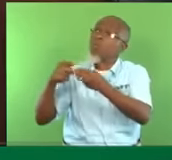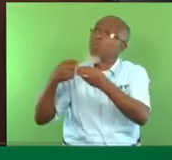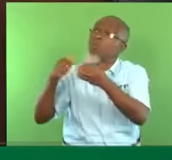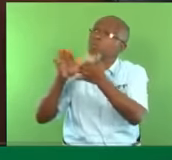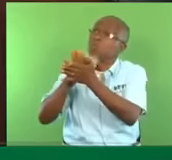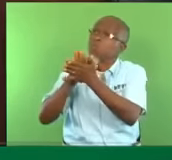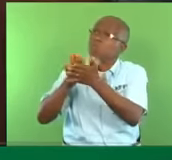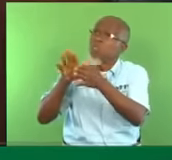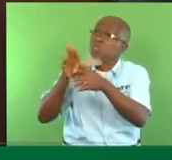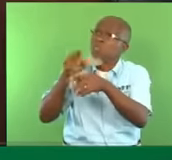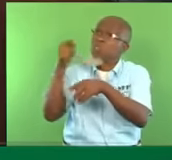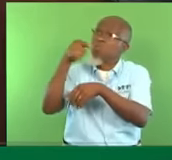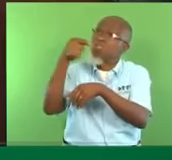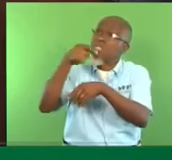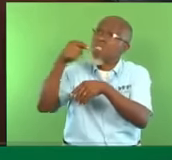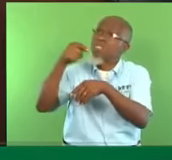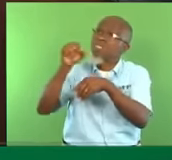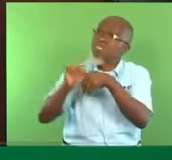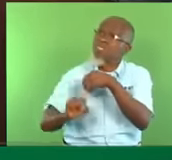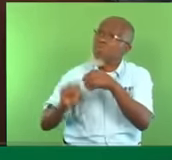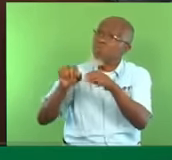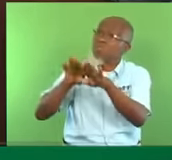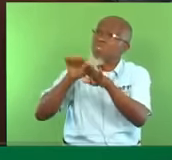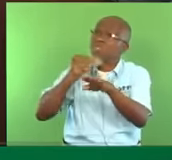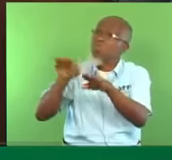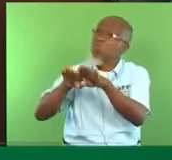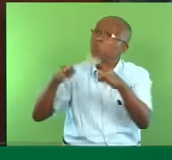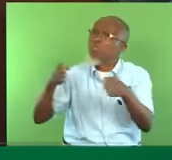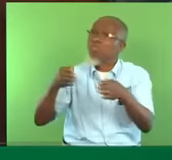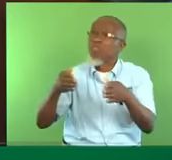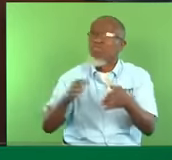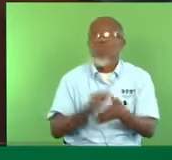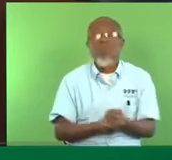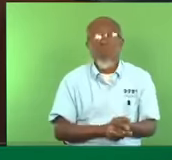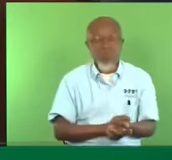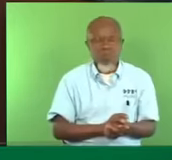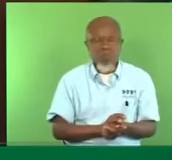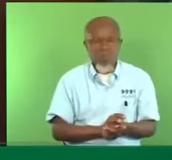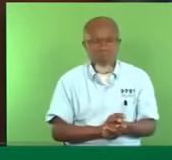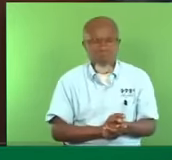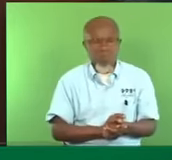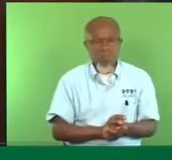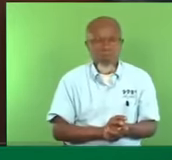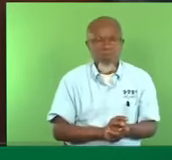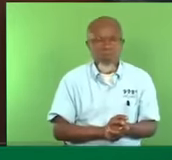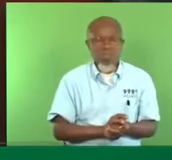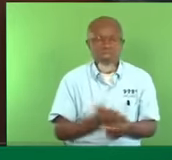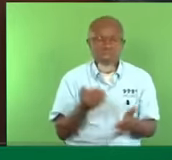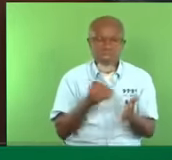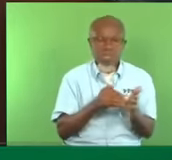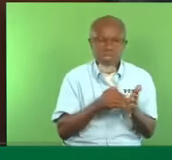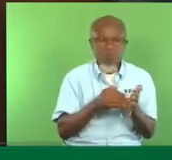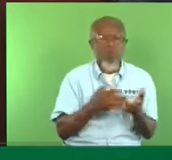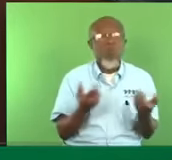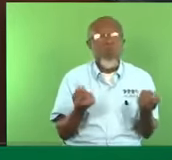on a related note, what is the status, what are we doing with the South Campus of the University of the West Indies?